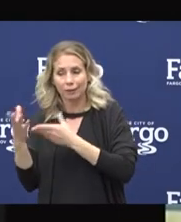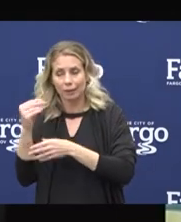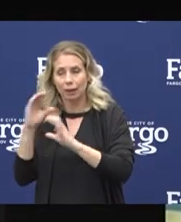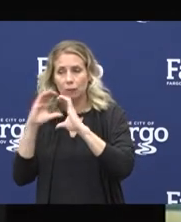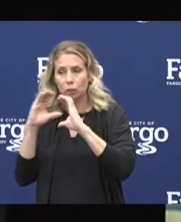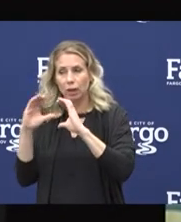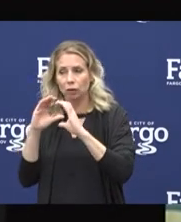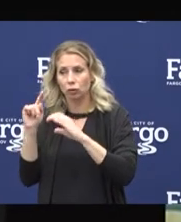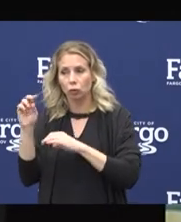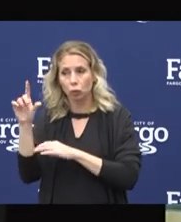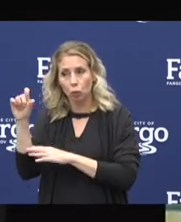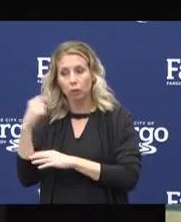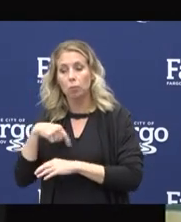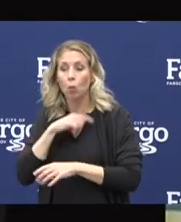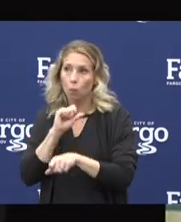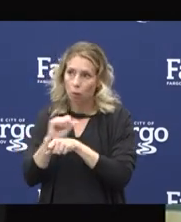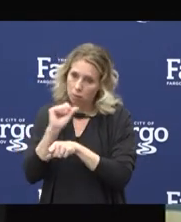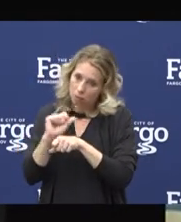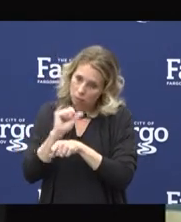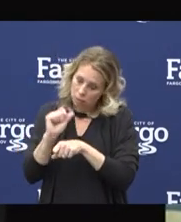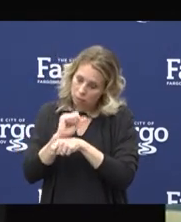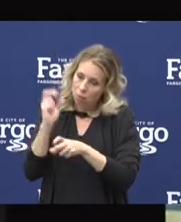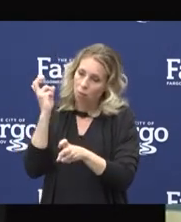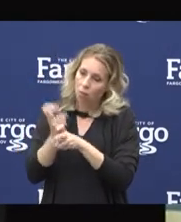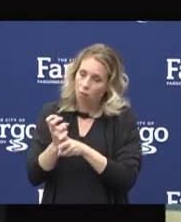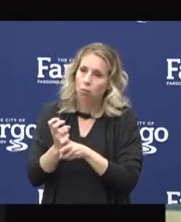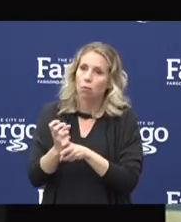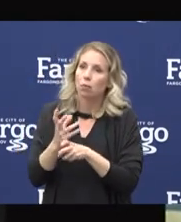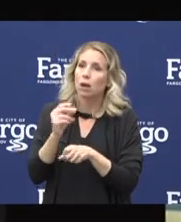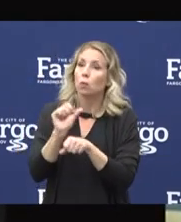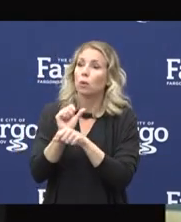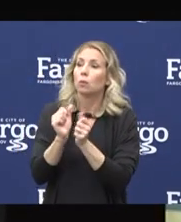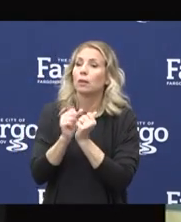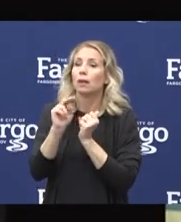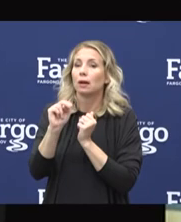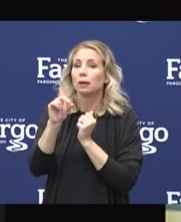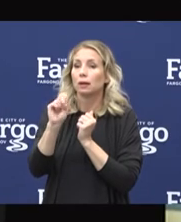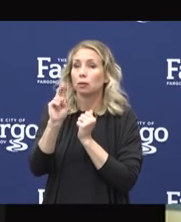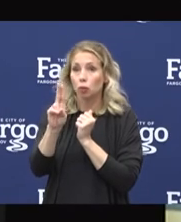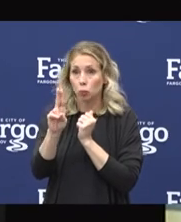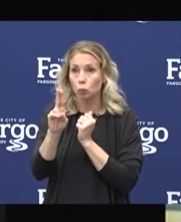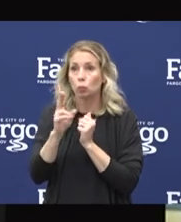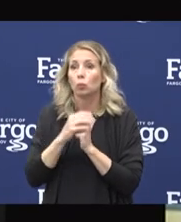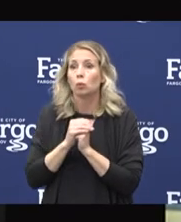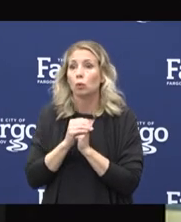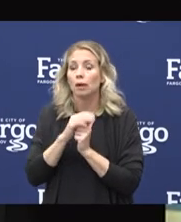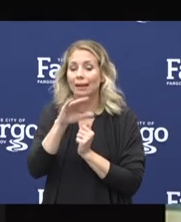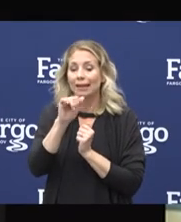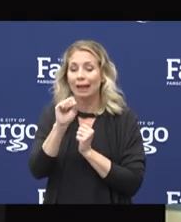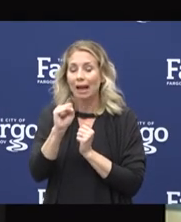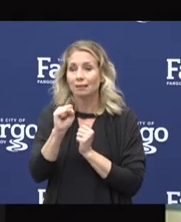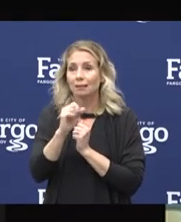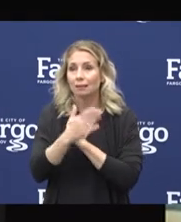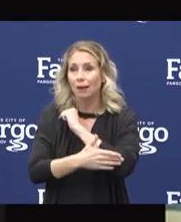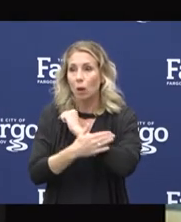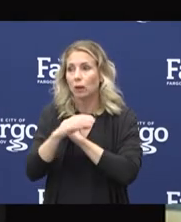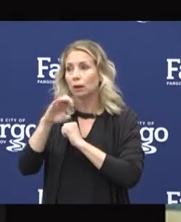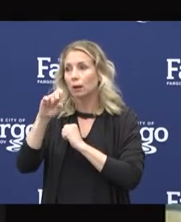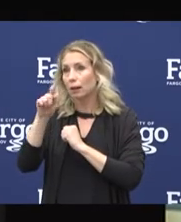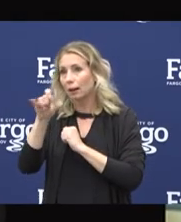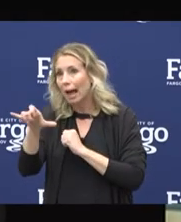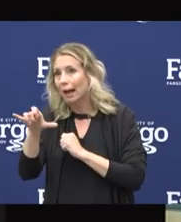we're working hard at it and we're working with North Dakota State University, Cass County, Clay County,